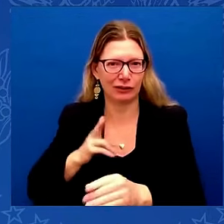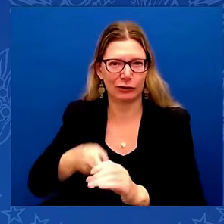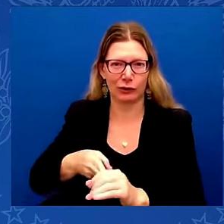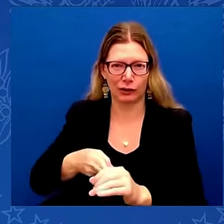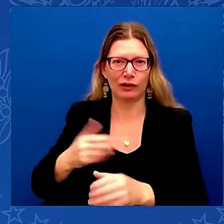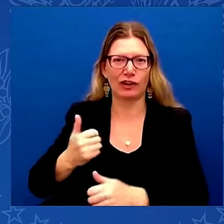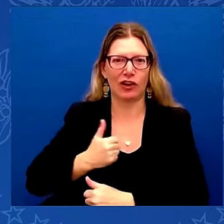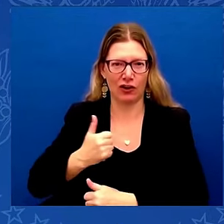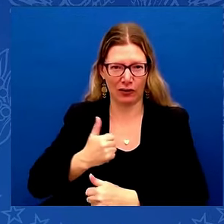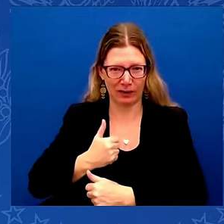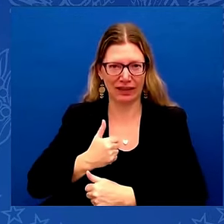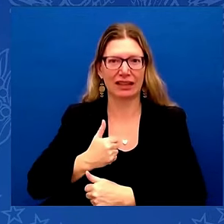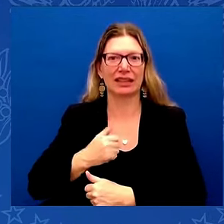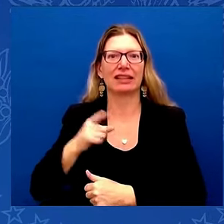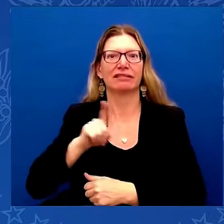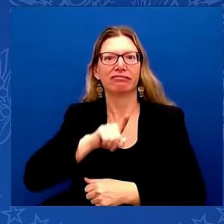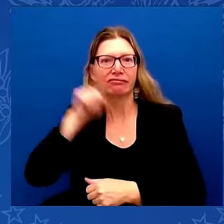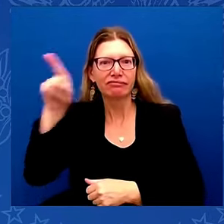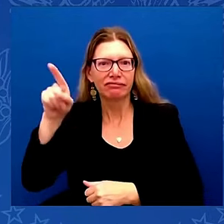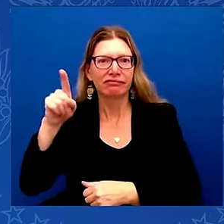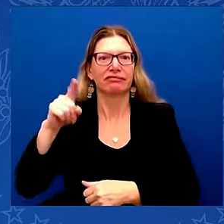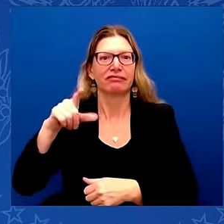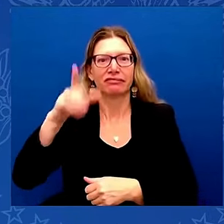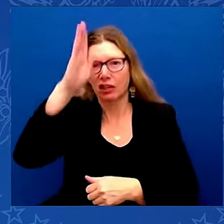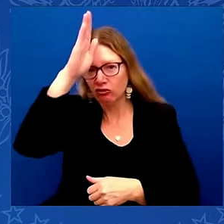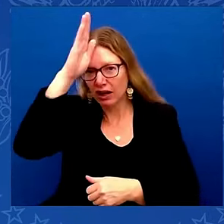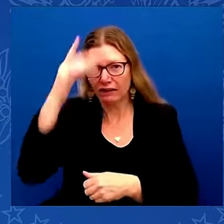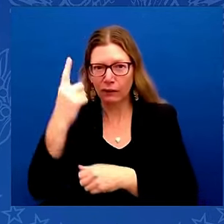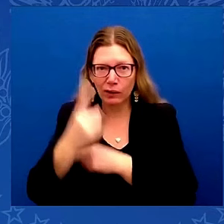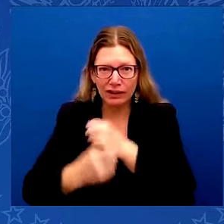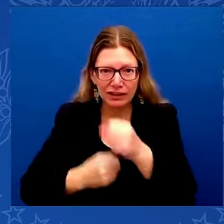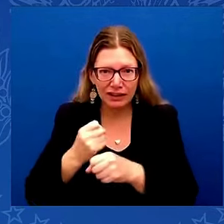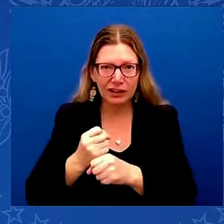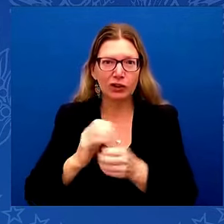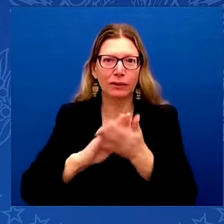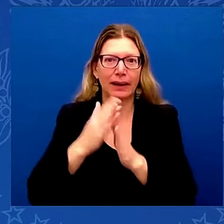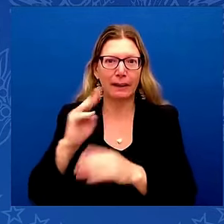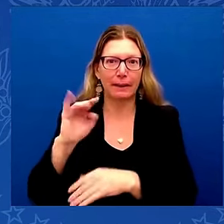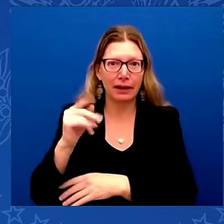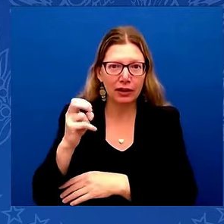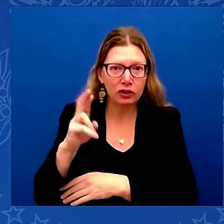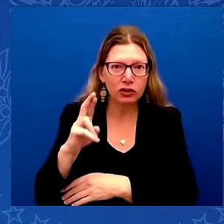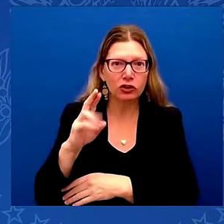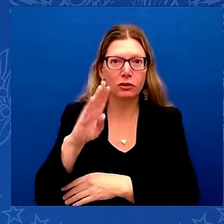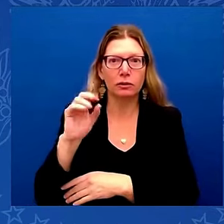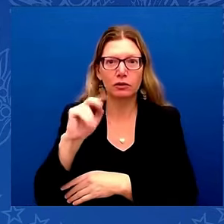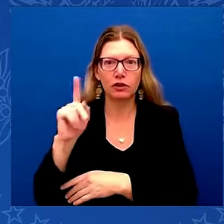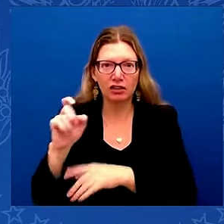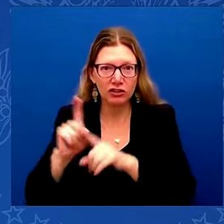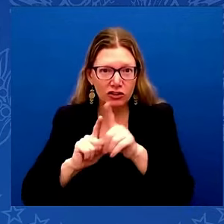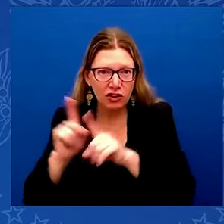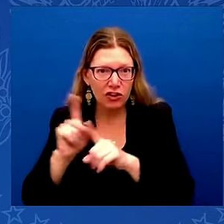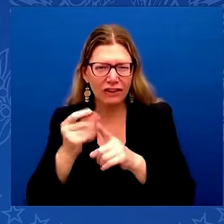won the Bronze Star and a few other things. And so I wouldn't even allow to mention any other team ever.